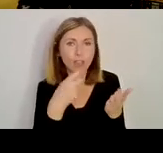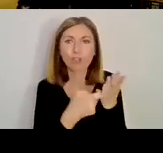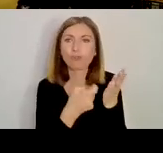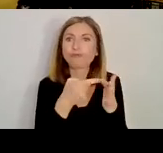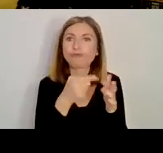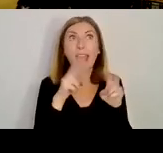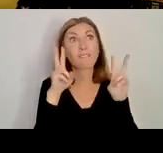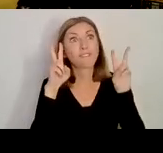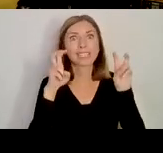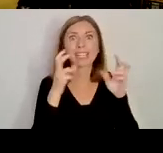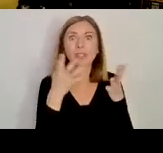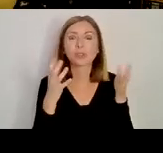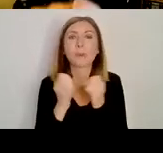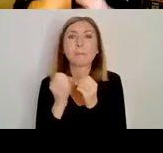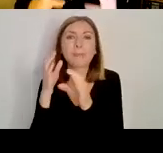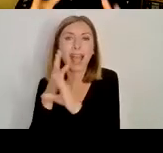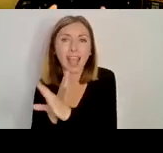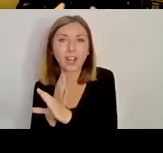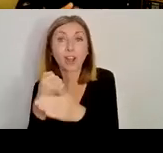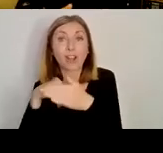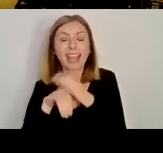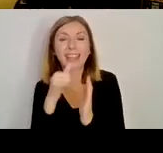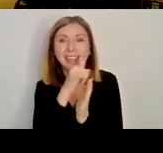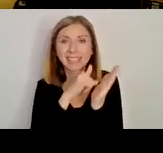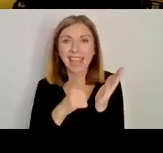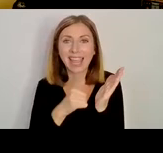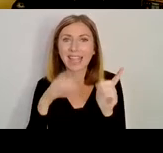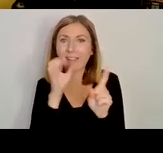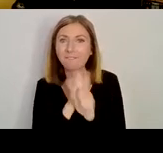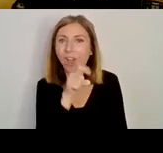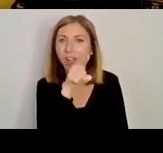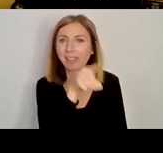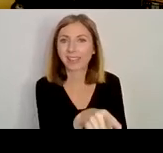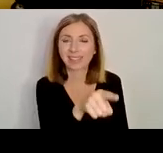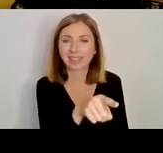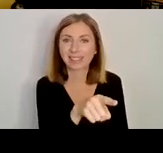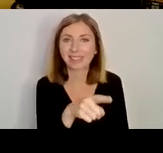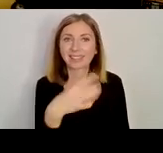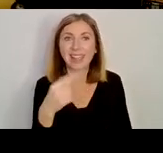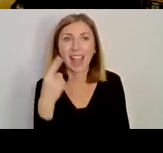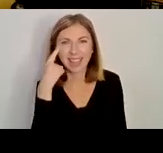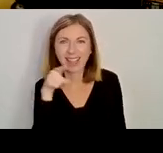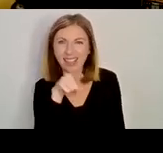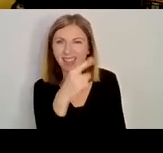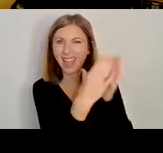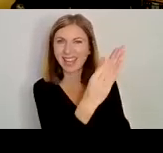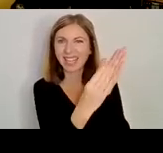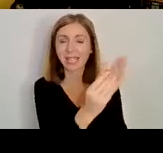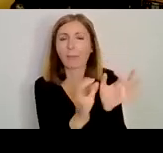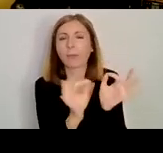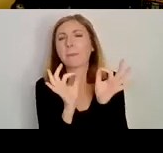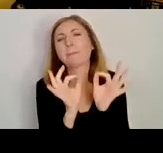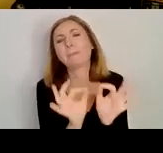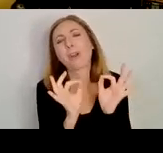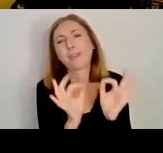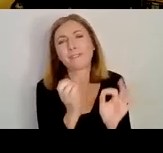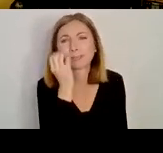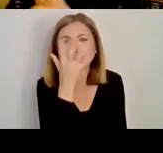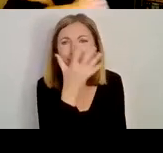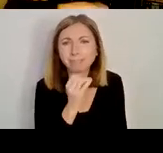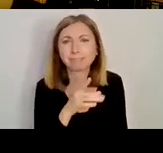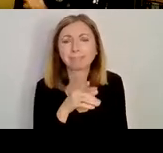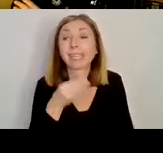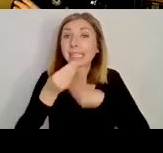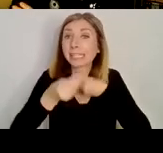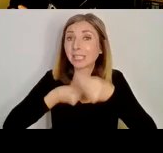any references to Bangor within the text. And I found this one, which I just think is absolutely perfect. So it describes,